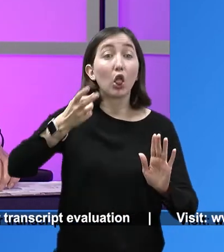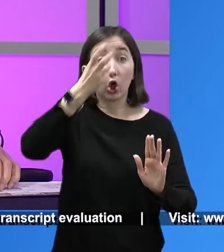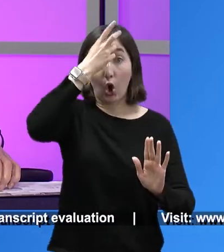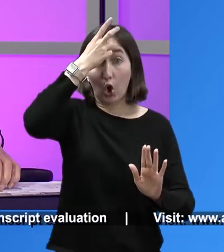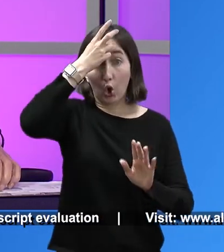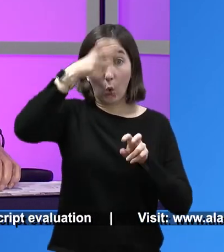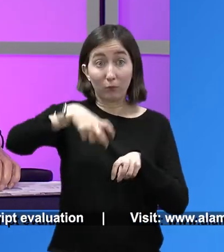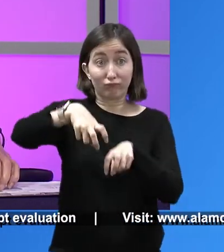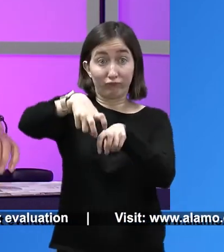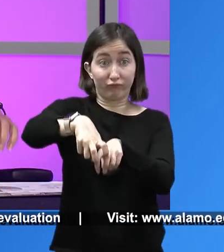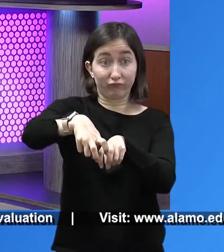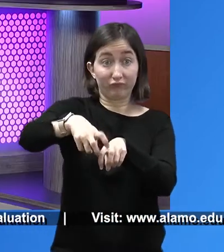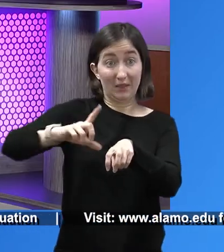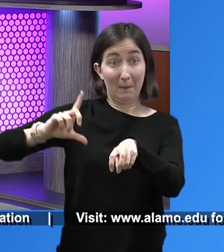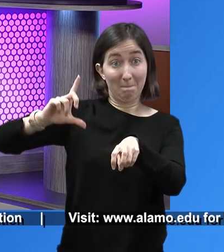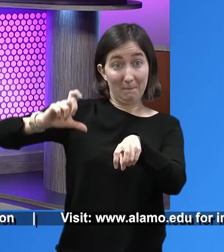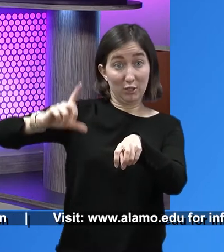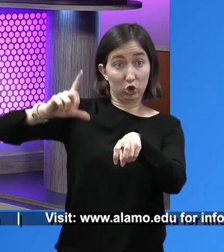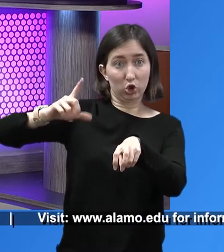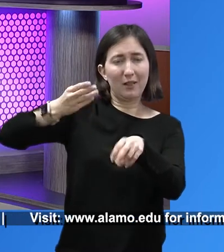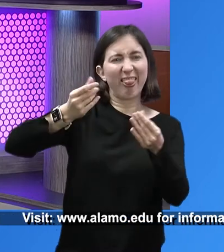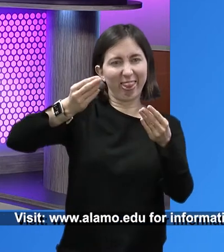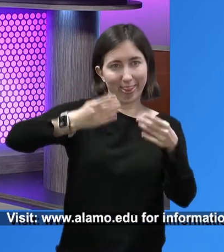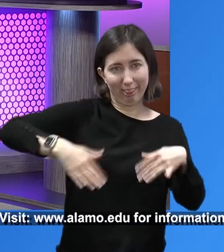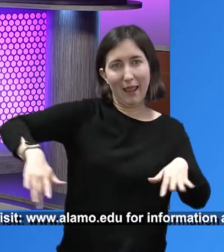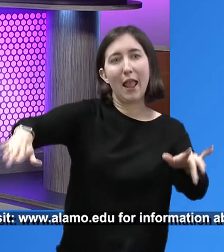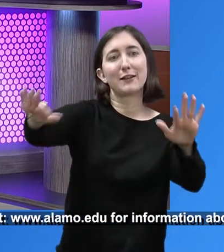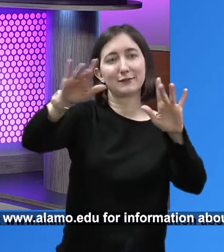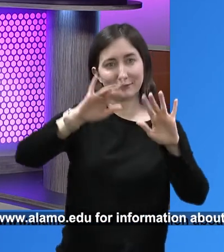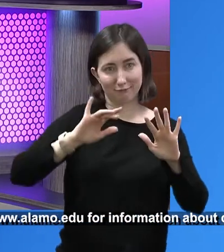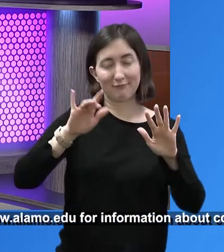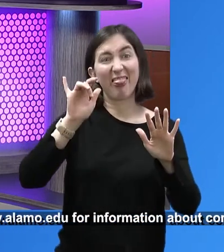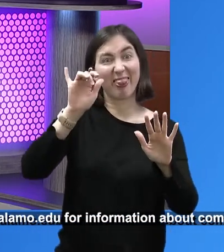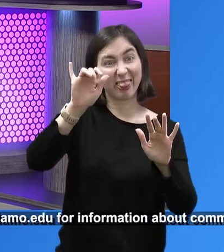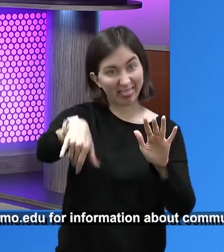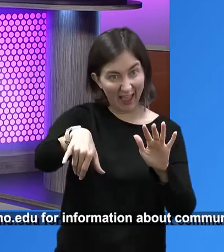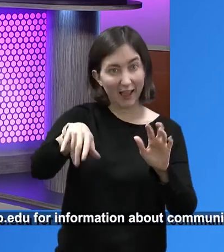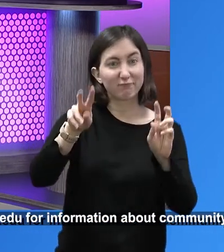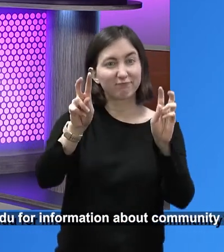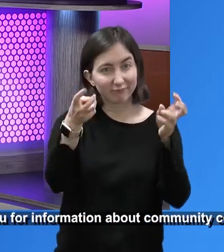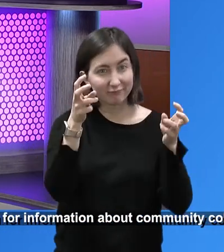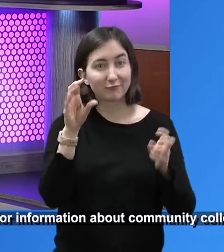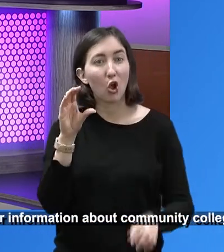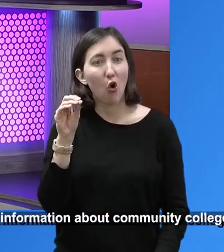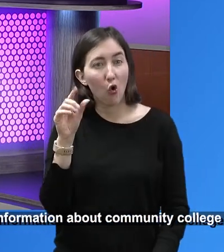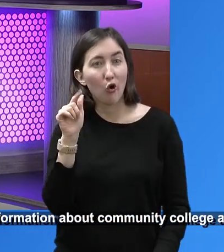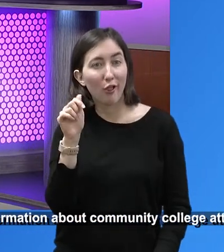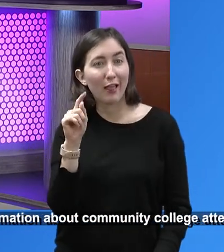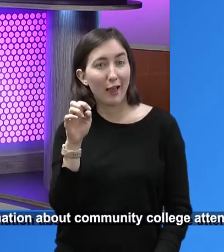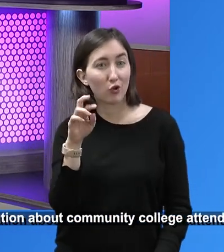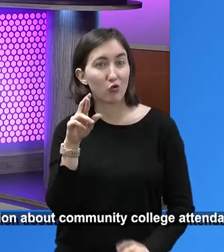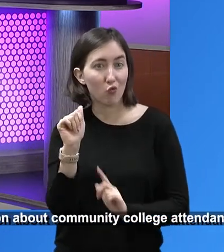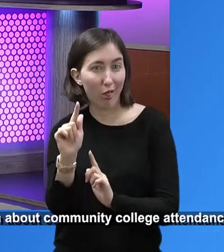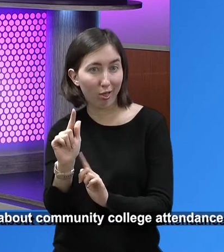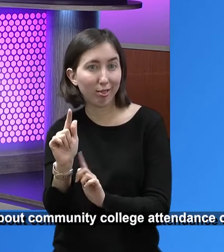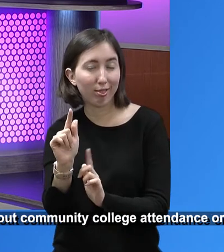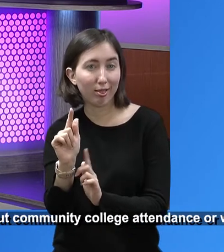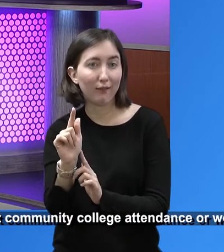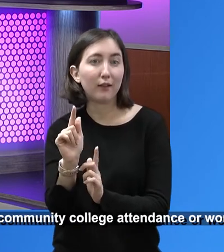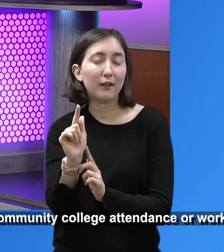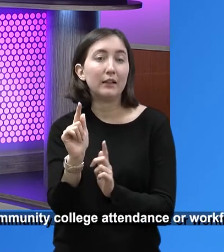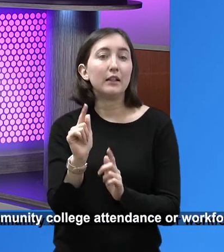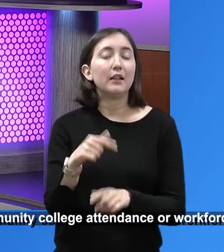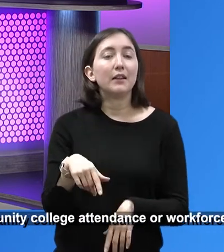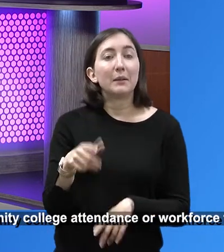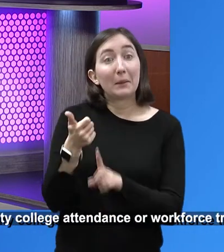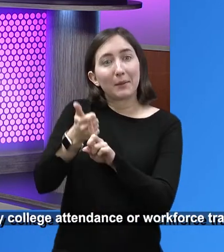is standing. the goat happened to be so cute, I needed to take a picture of it. So there you go. So, you know, land's not going to move, right? Right, right. So that was good